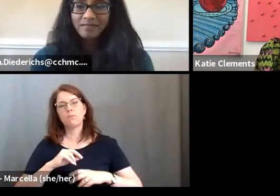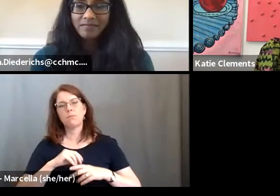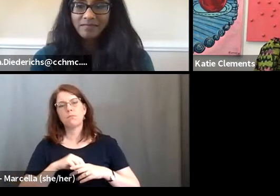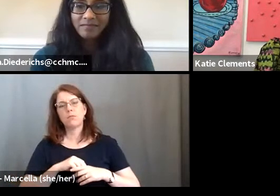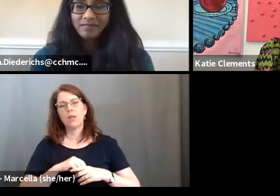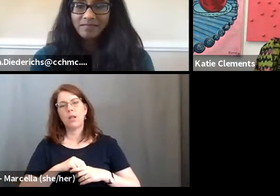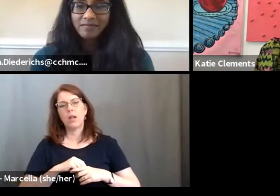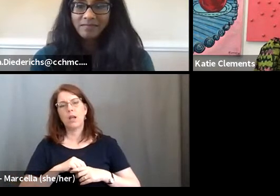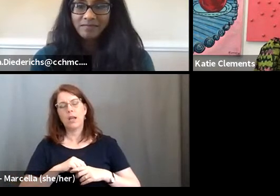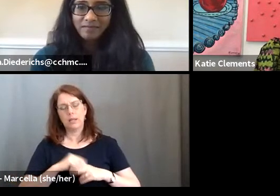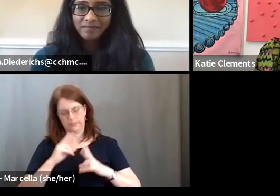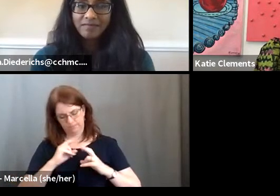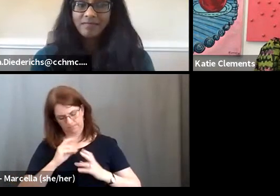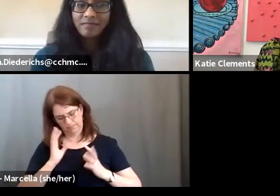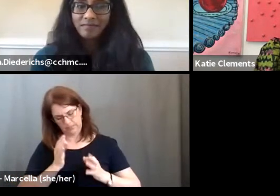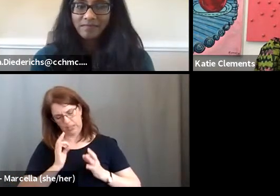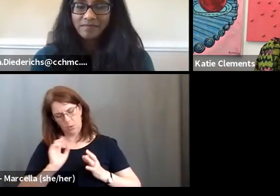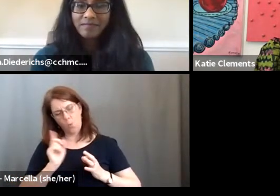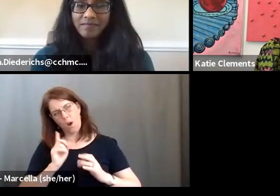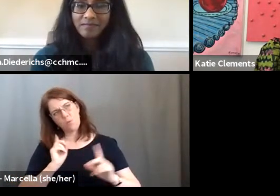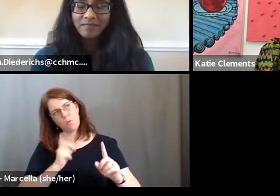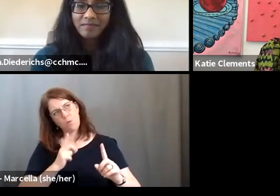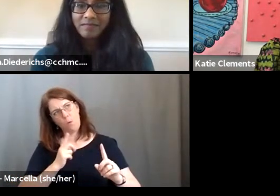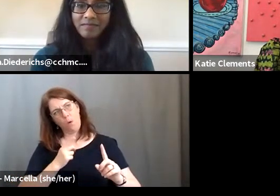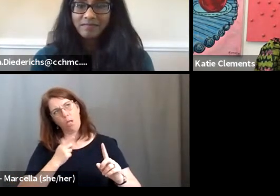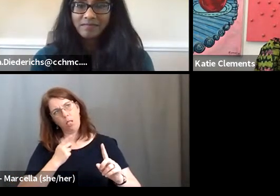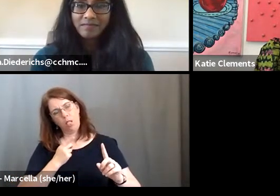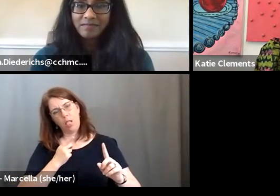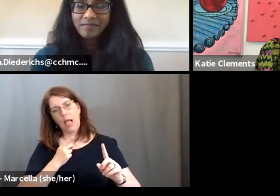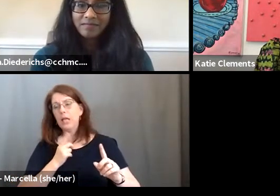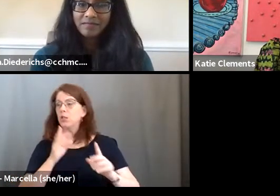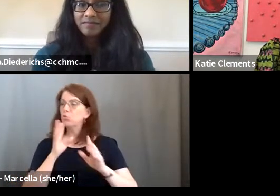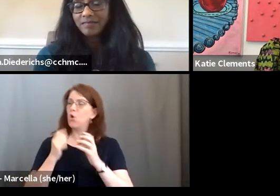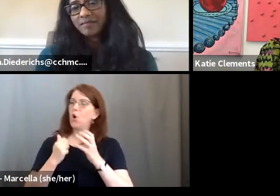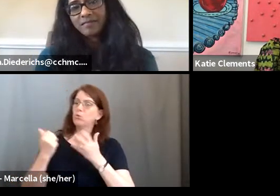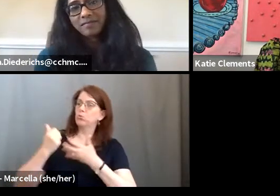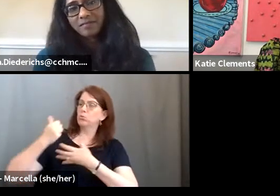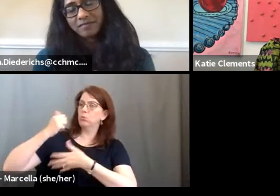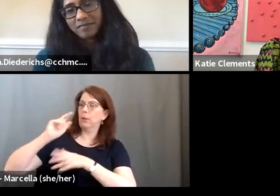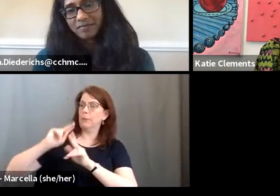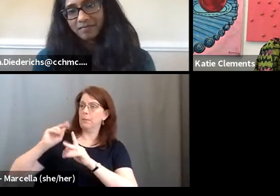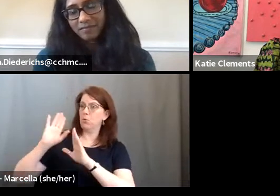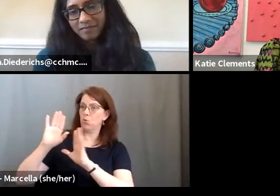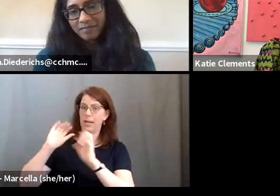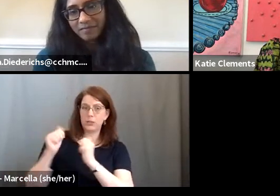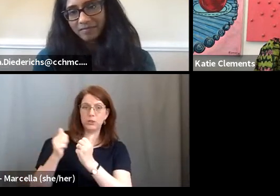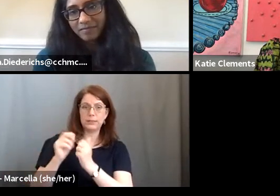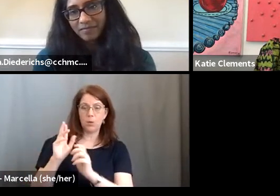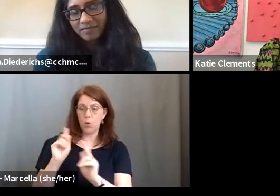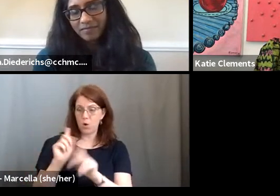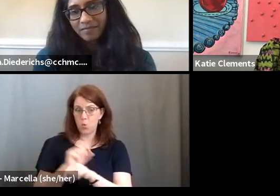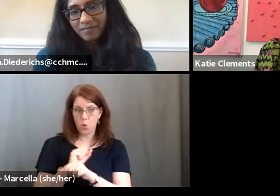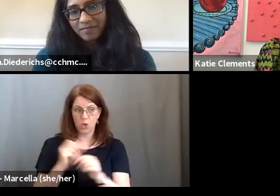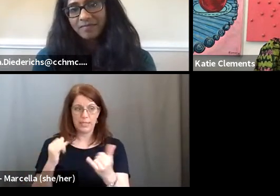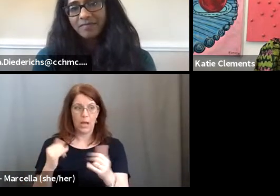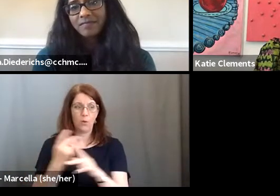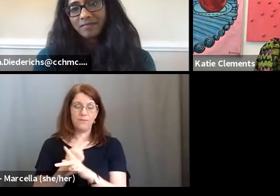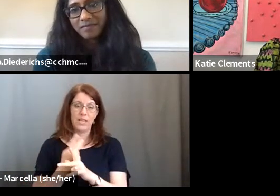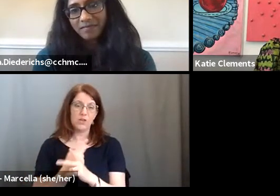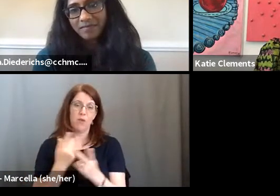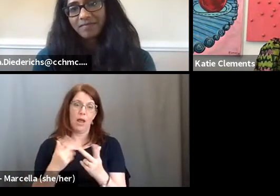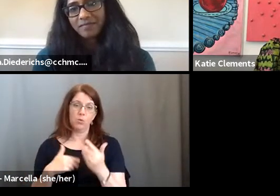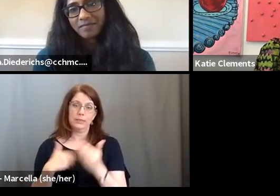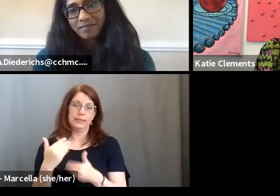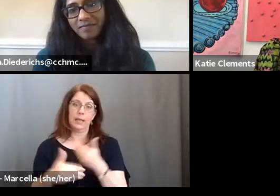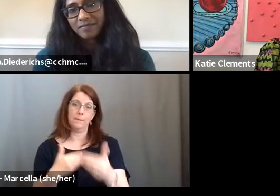you, where you want to go and, and you can talk to senior people at your agency or the place that you're working to figure out the steps to be able